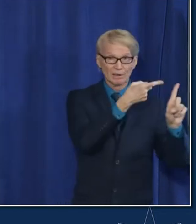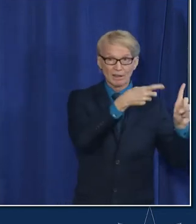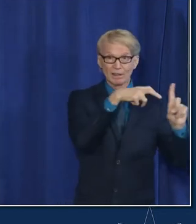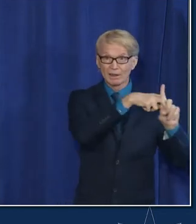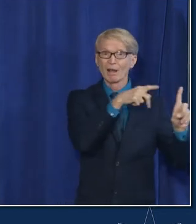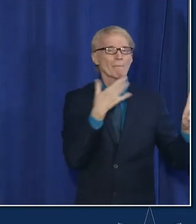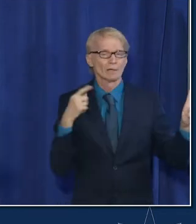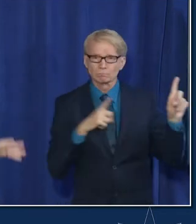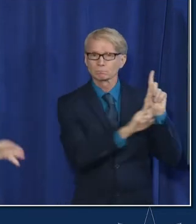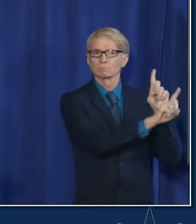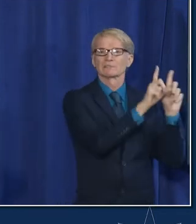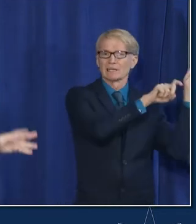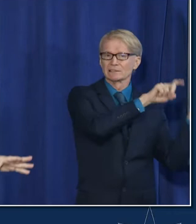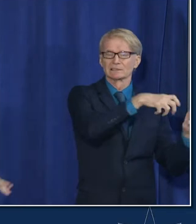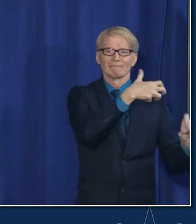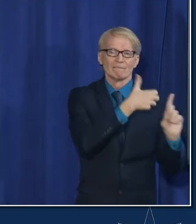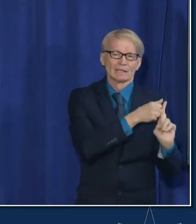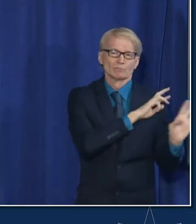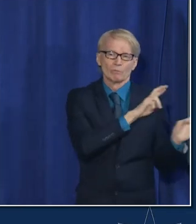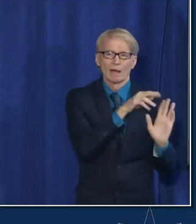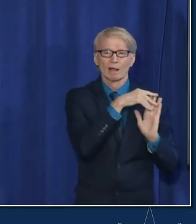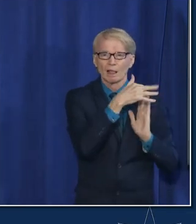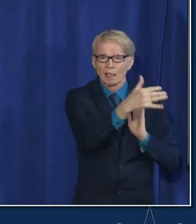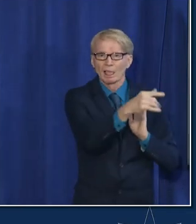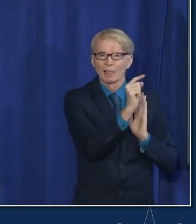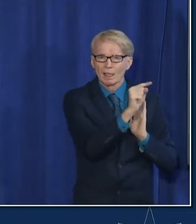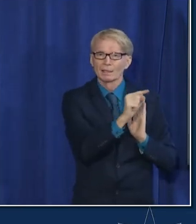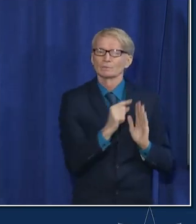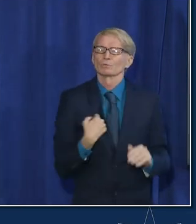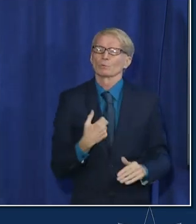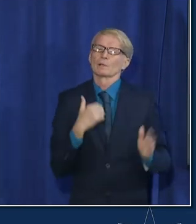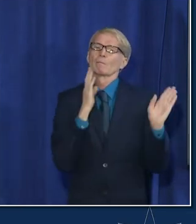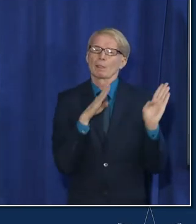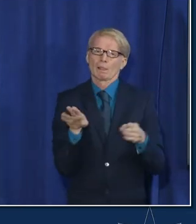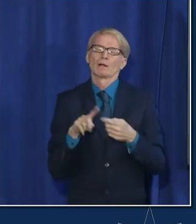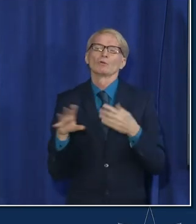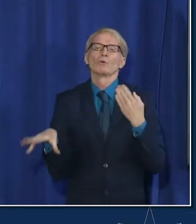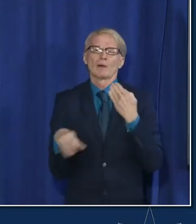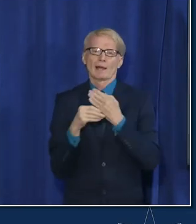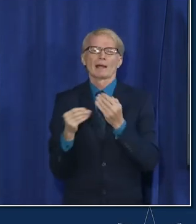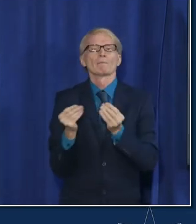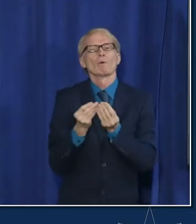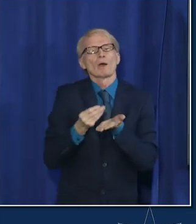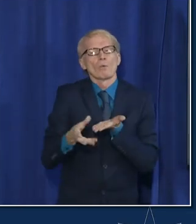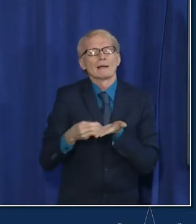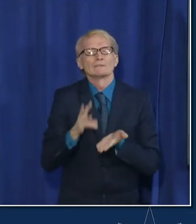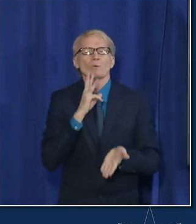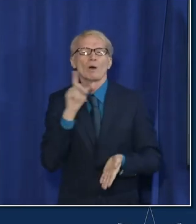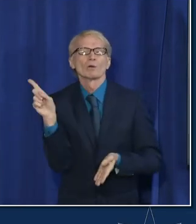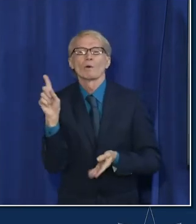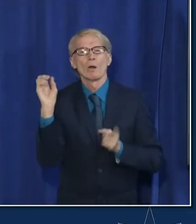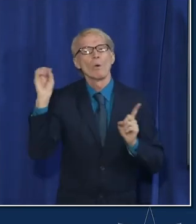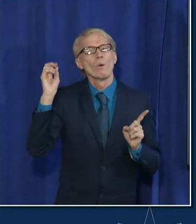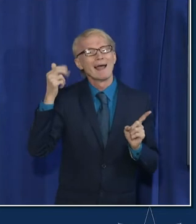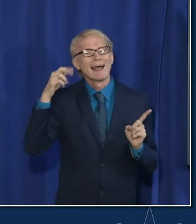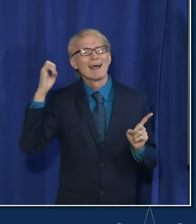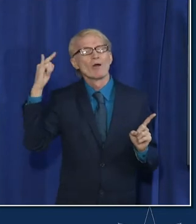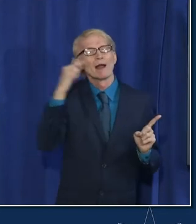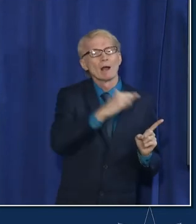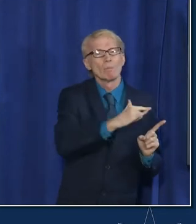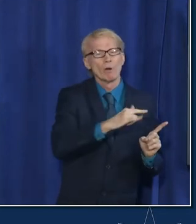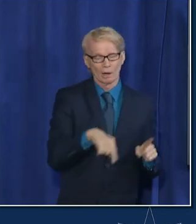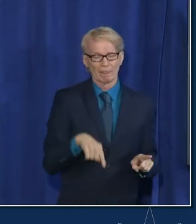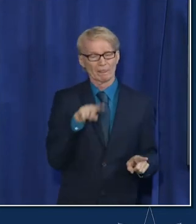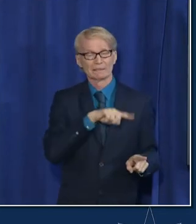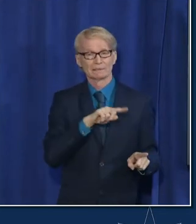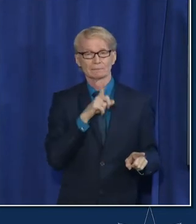let's get in there let's test let's vaccinate let's do this we're planning to add some additional local wastewater sampling at o'hare this doesn't tell you who